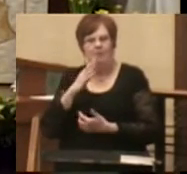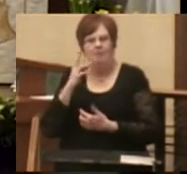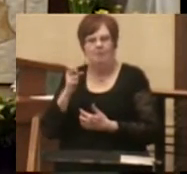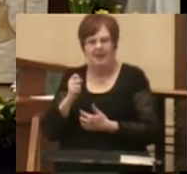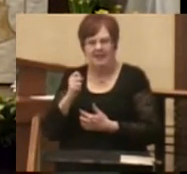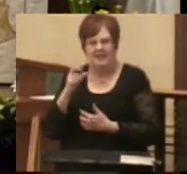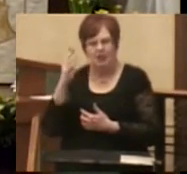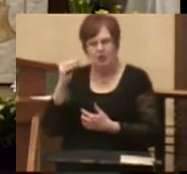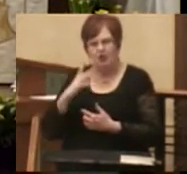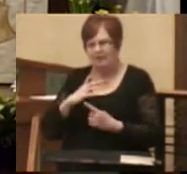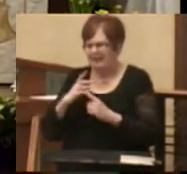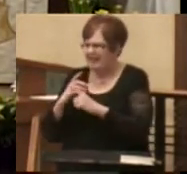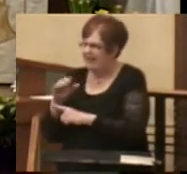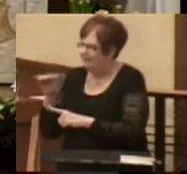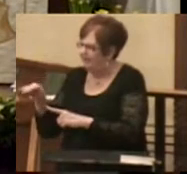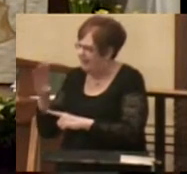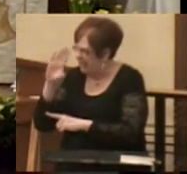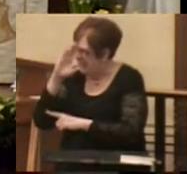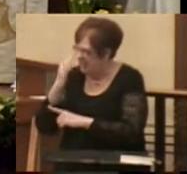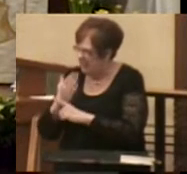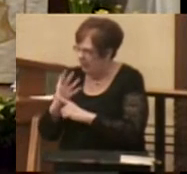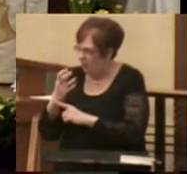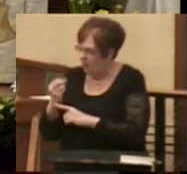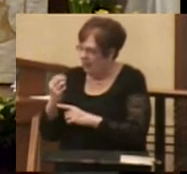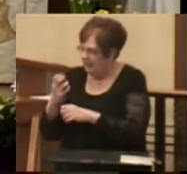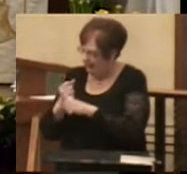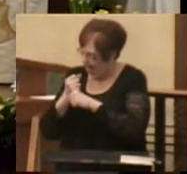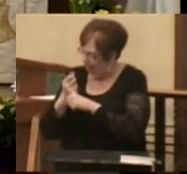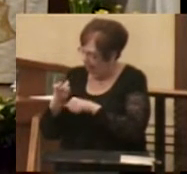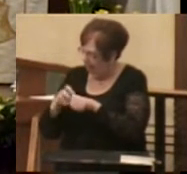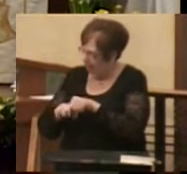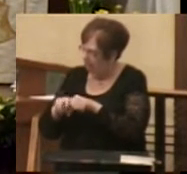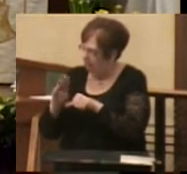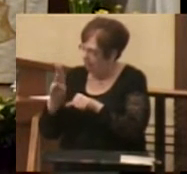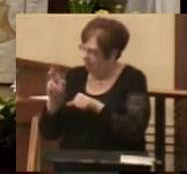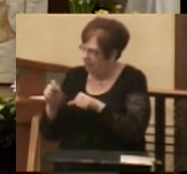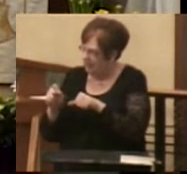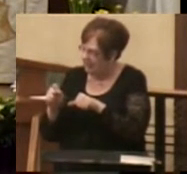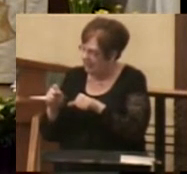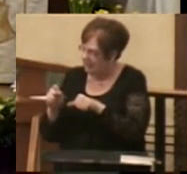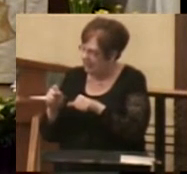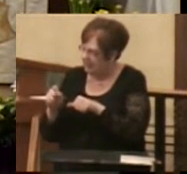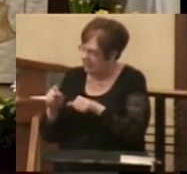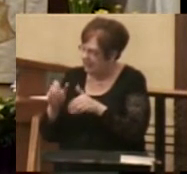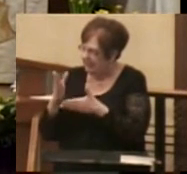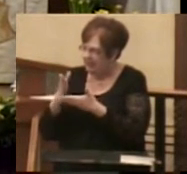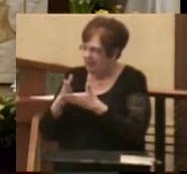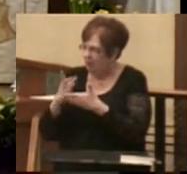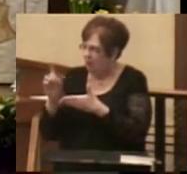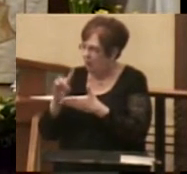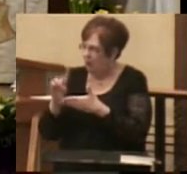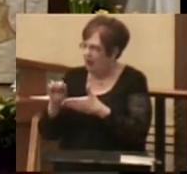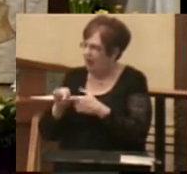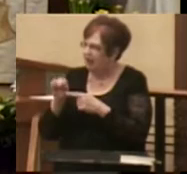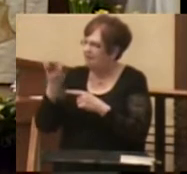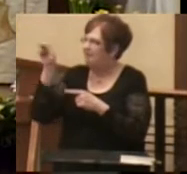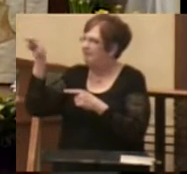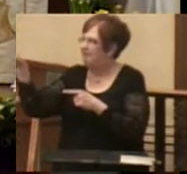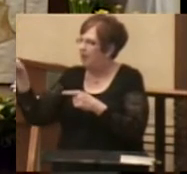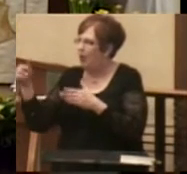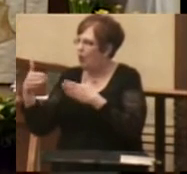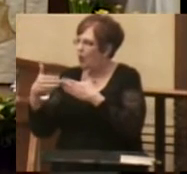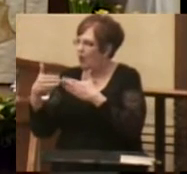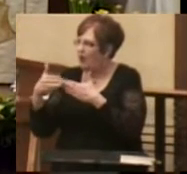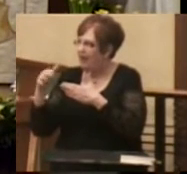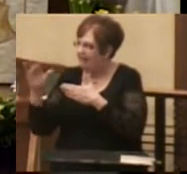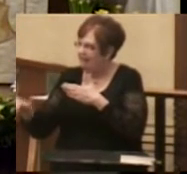friendly advice. Son, he said, if you want to catch the bus, the bus stop is down on the next corner. That's where